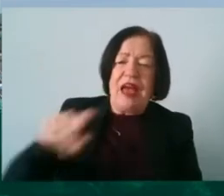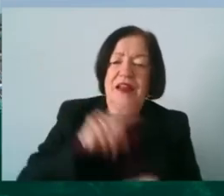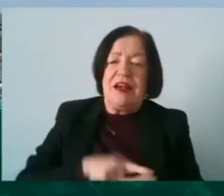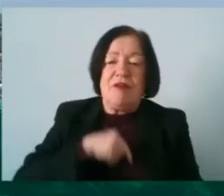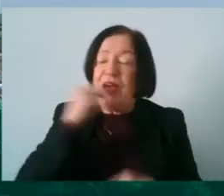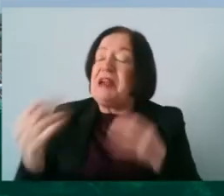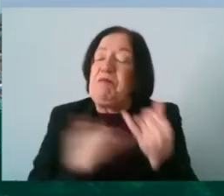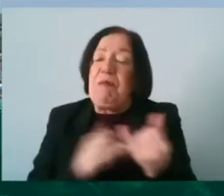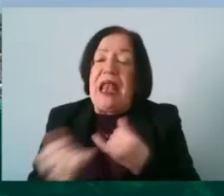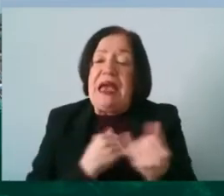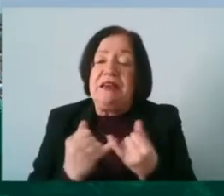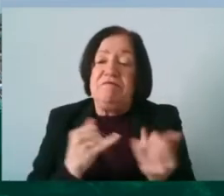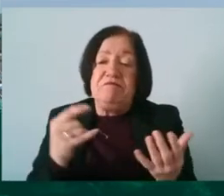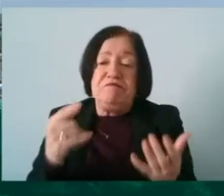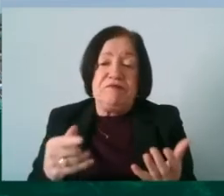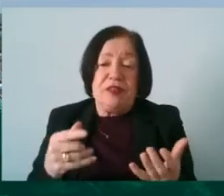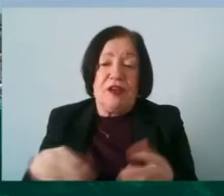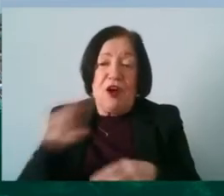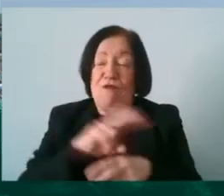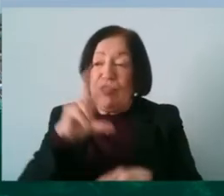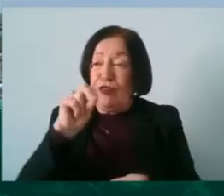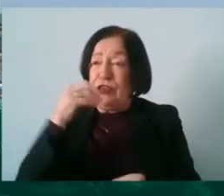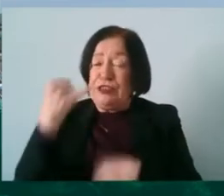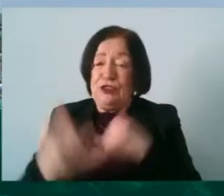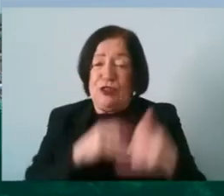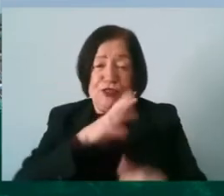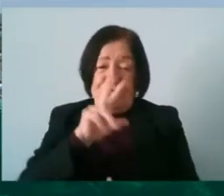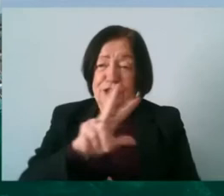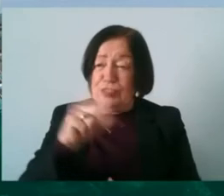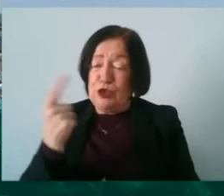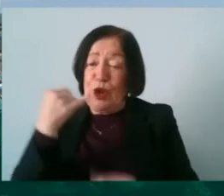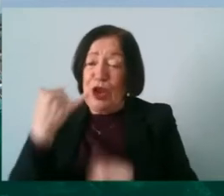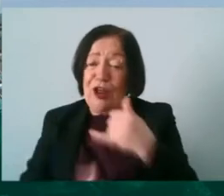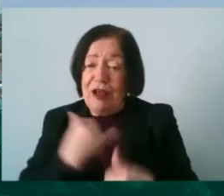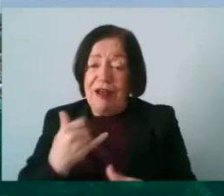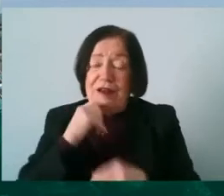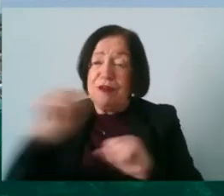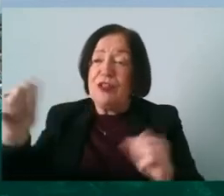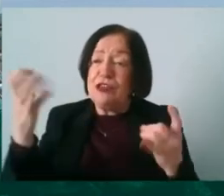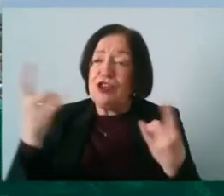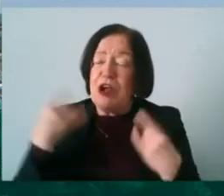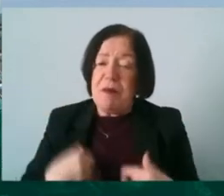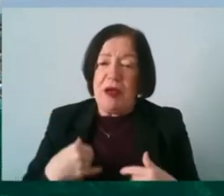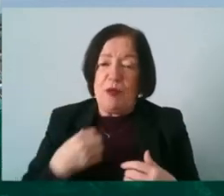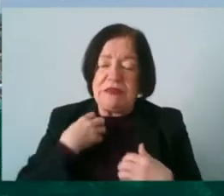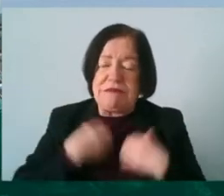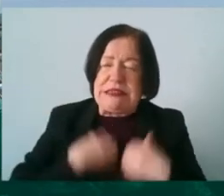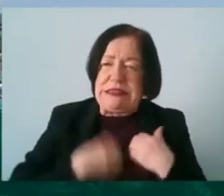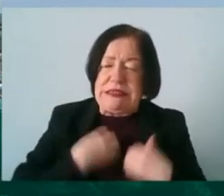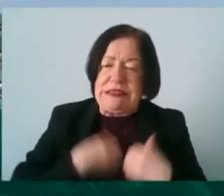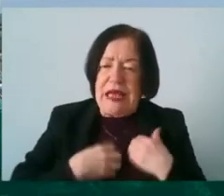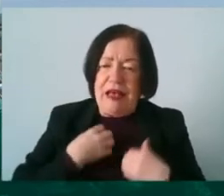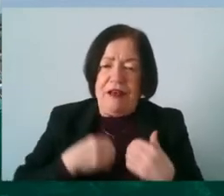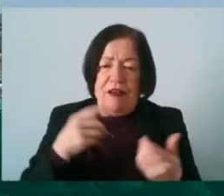limfield um for over 30 years i think about 32 years but their chairman was was very keen that it happens our